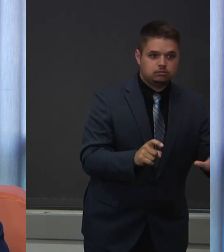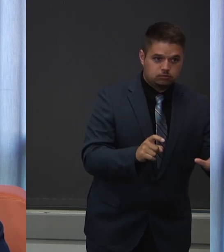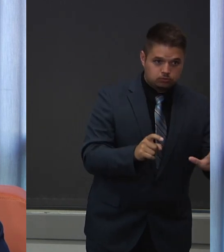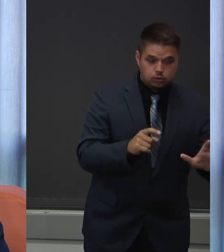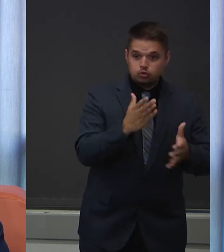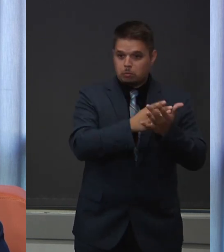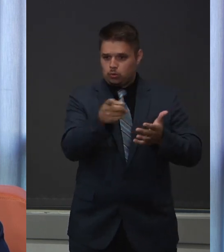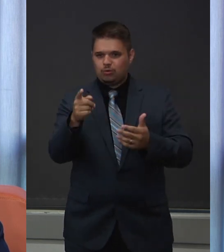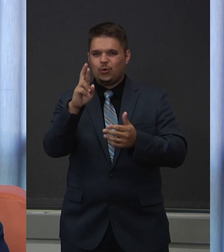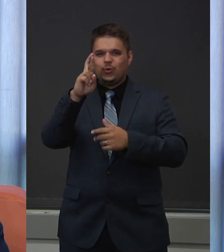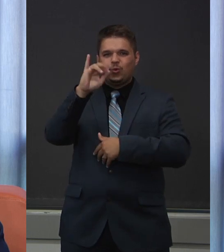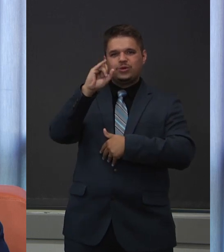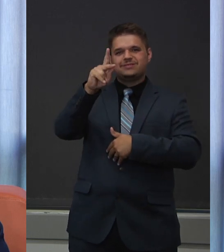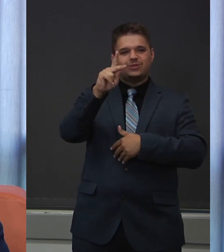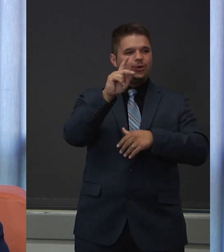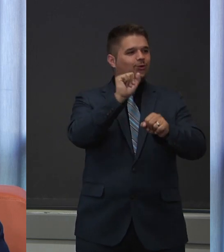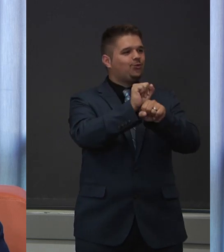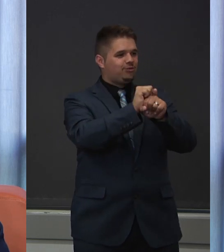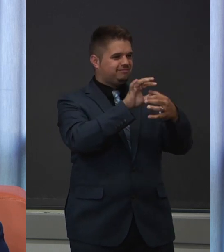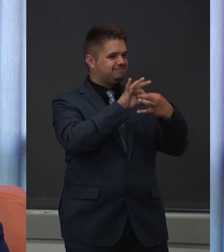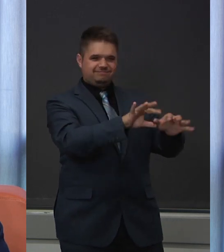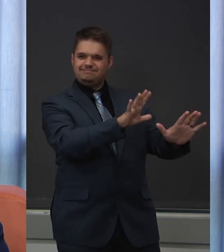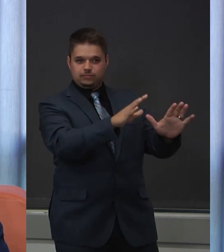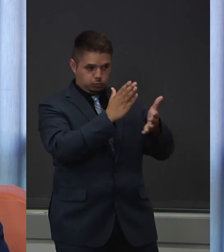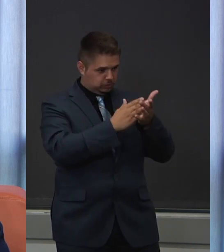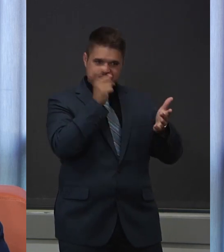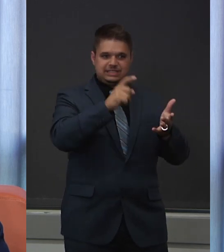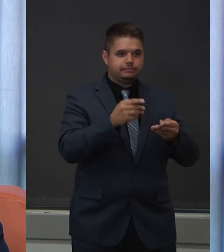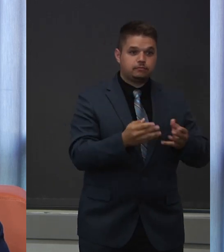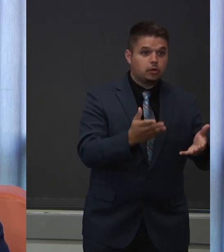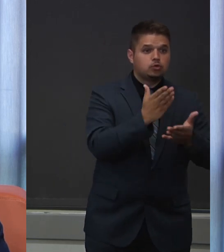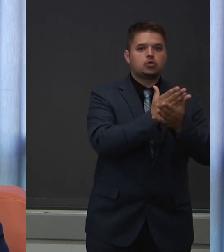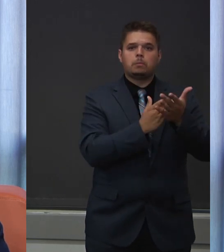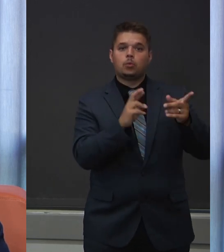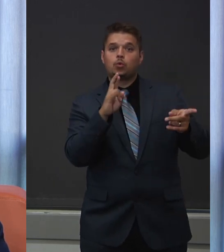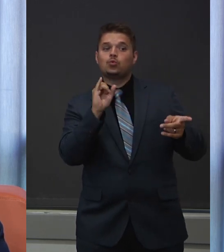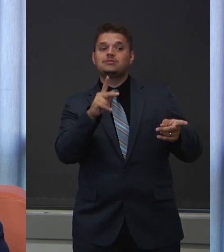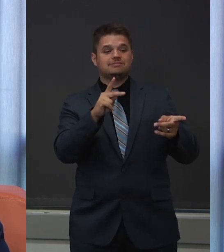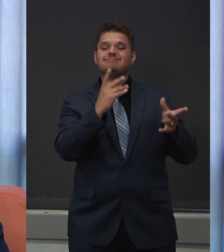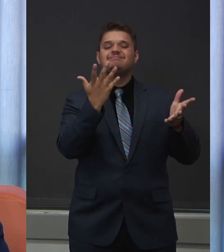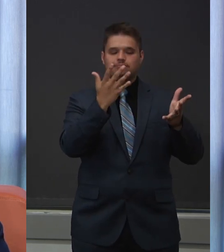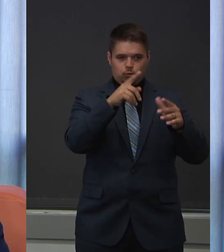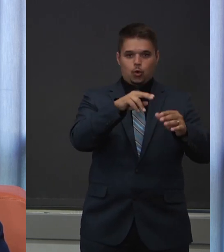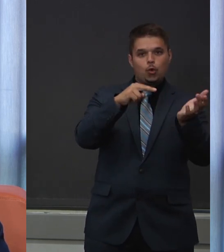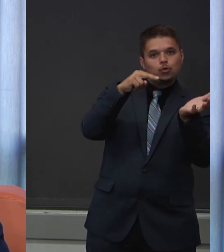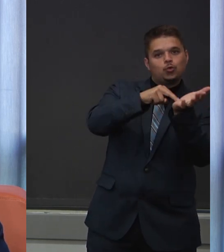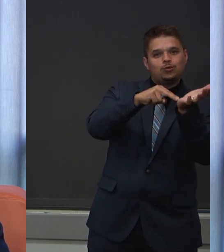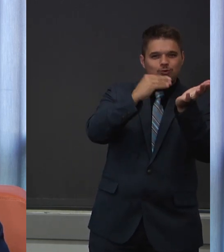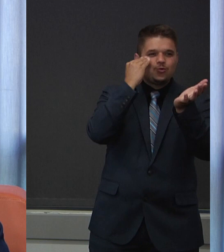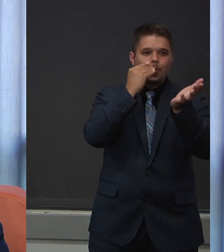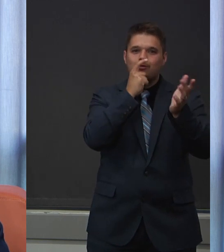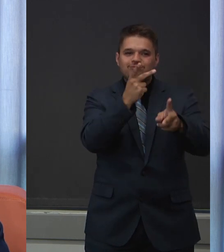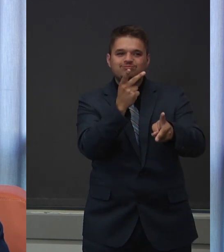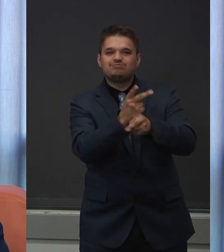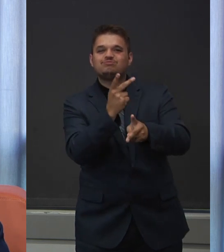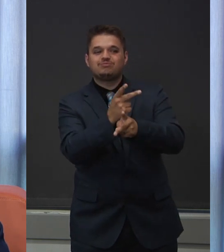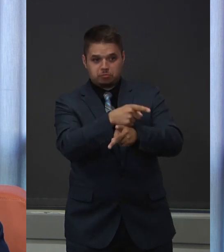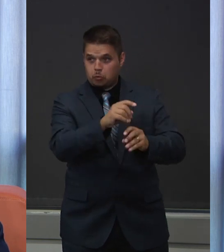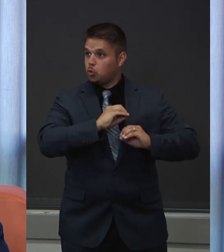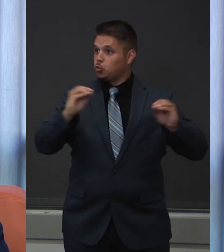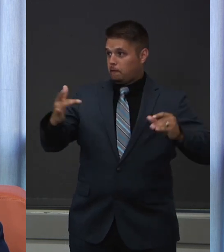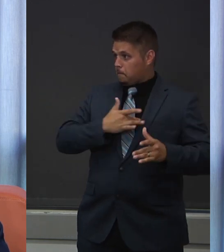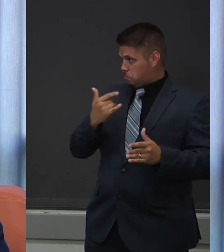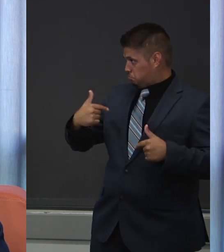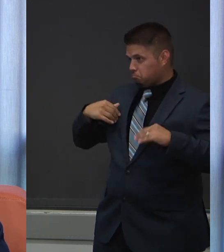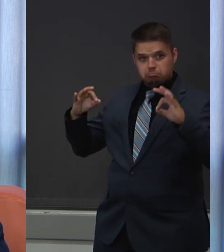For instance, a person in a nursing home is an example of someone who may need testing, even if they don't have symptoms. We have